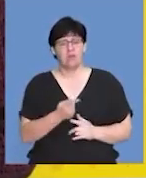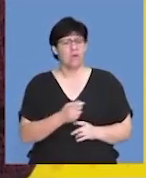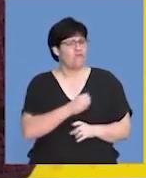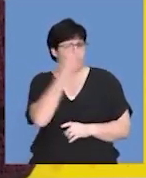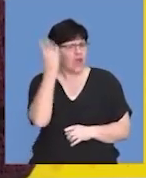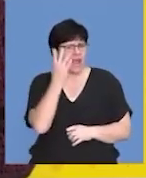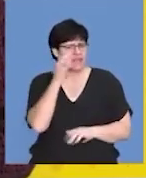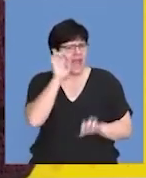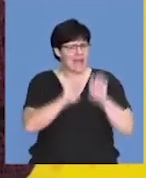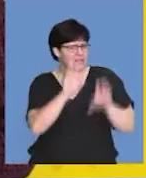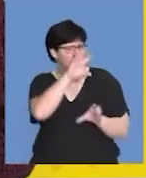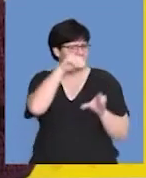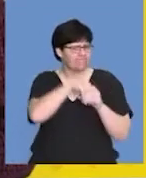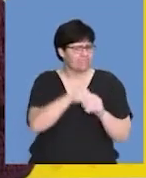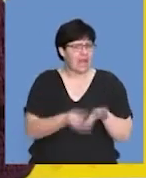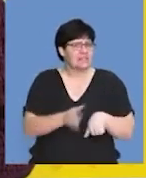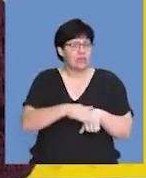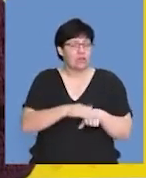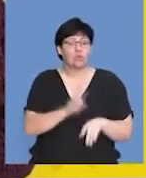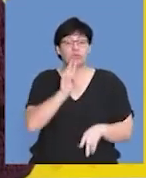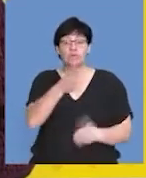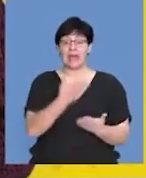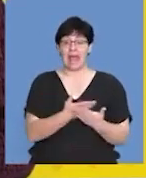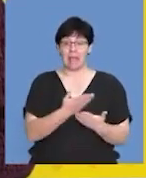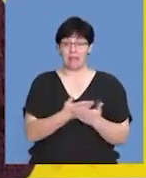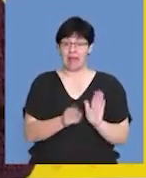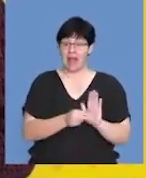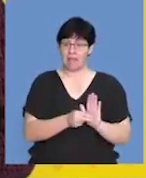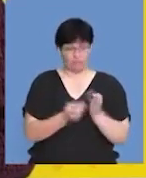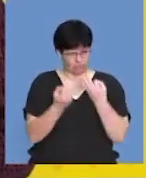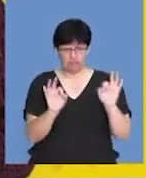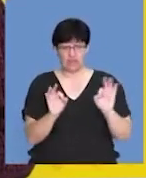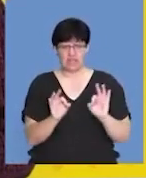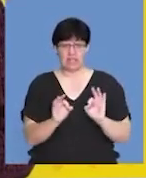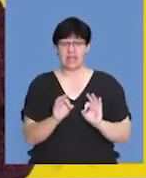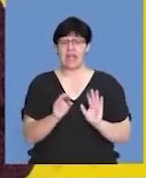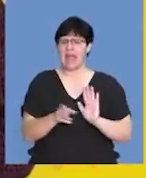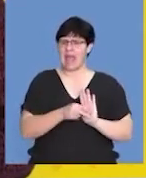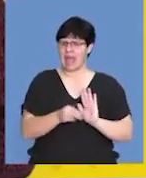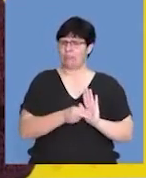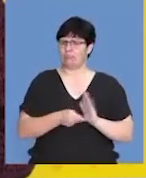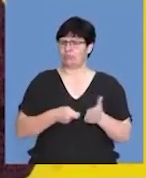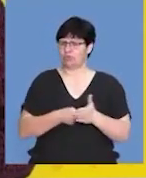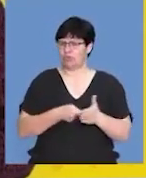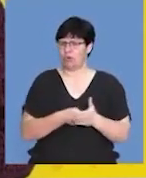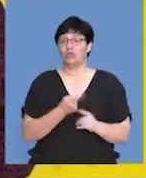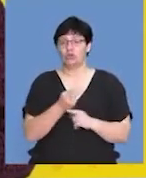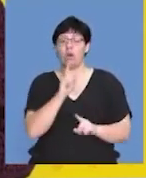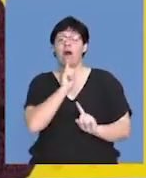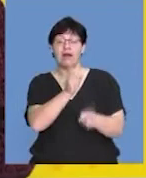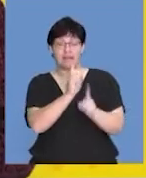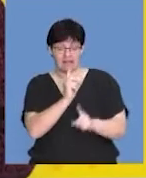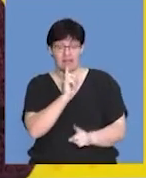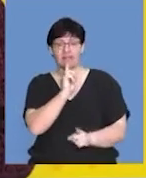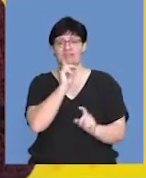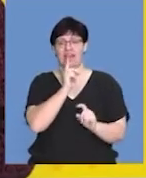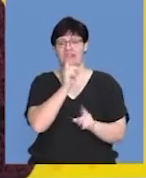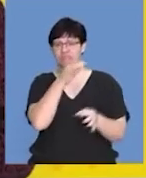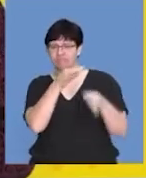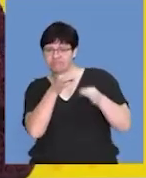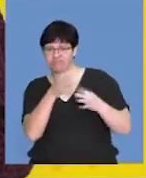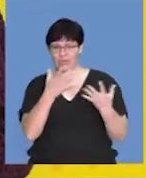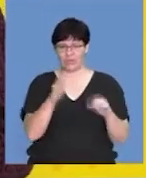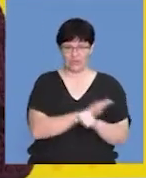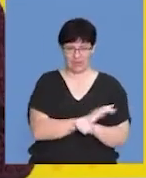to take part in that assessment. Just download the To and Able app for free on your app store so that we can go through some of your answers later on in the show.